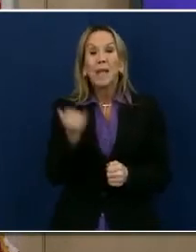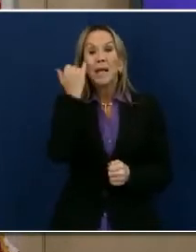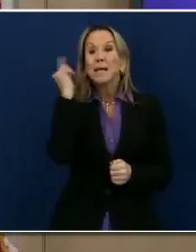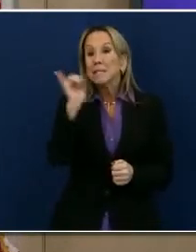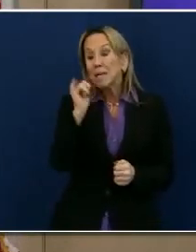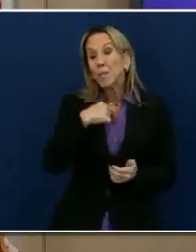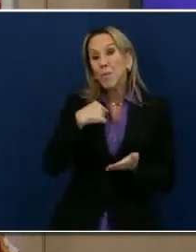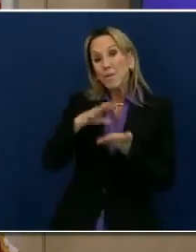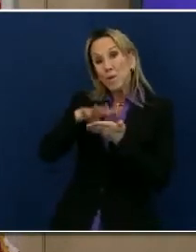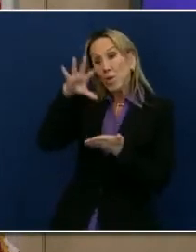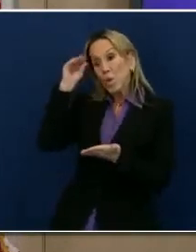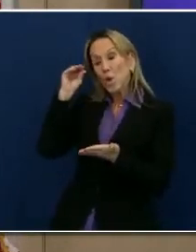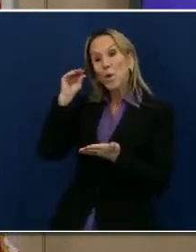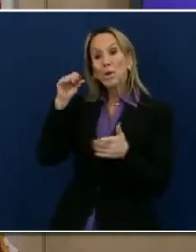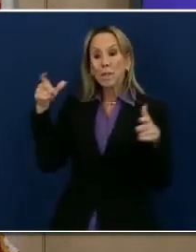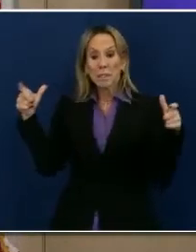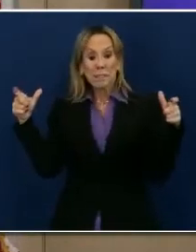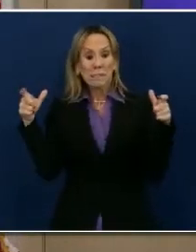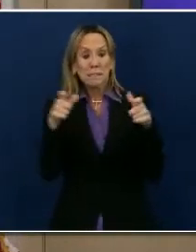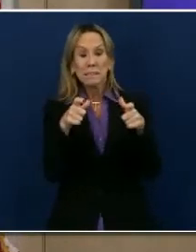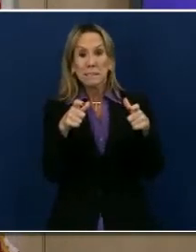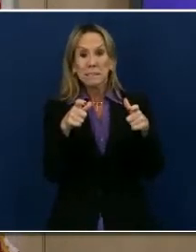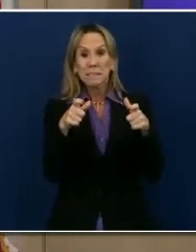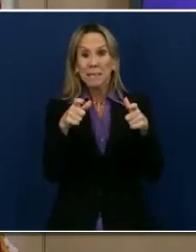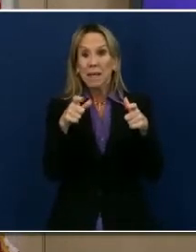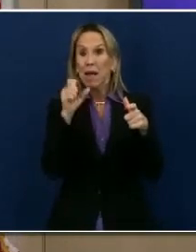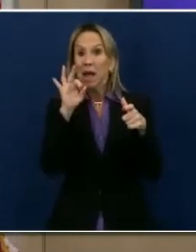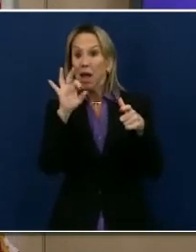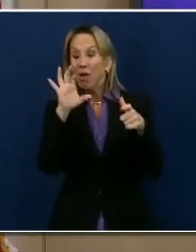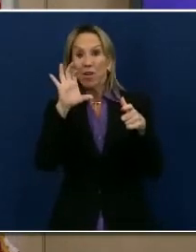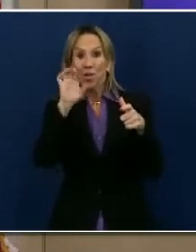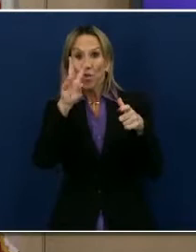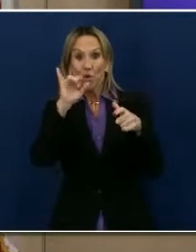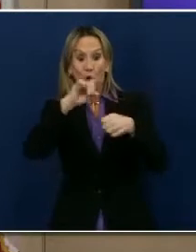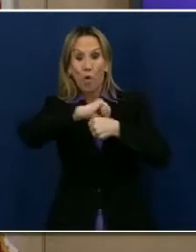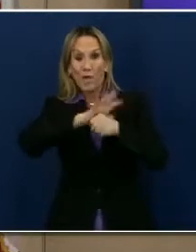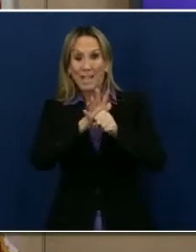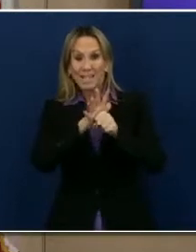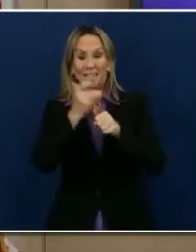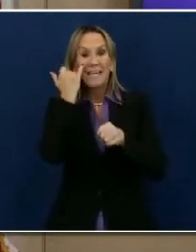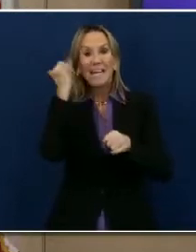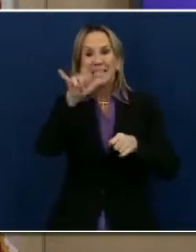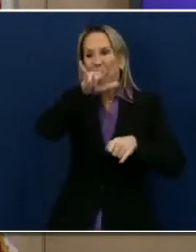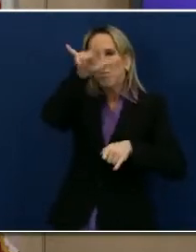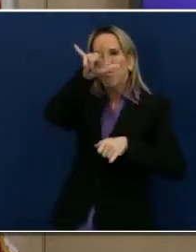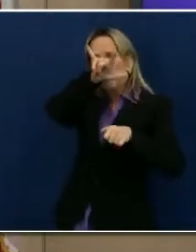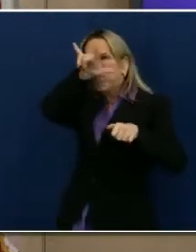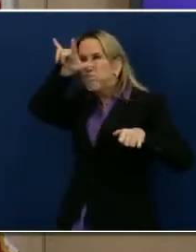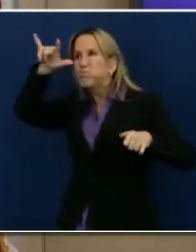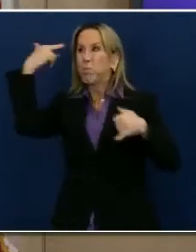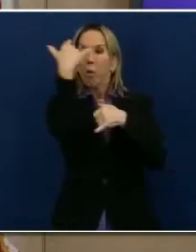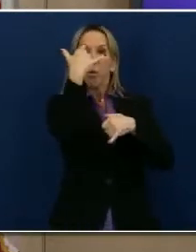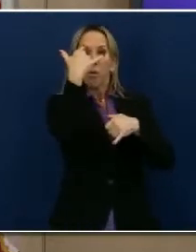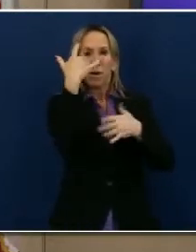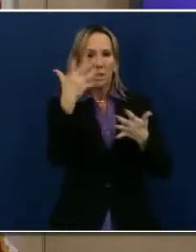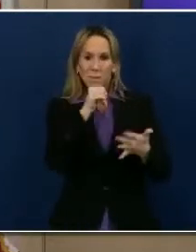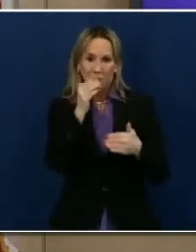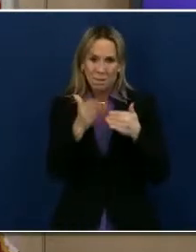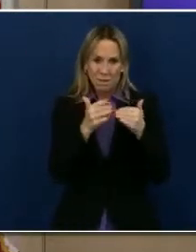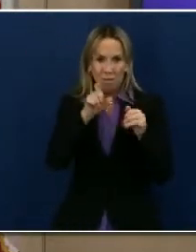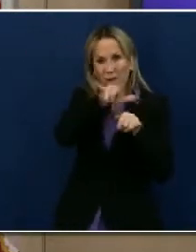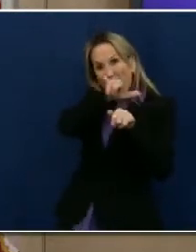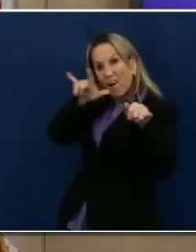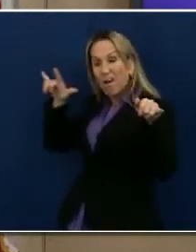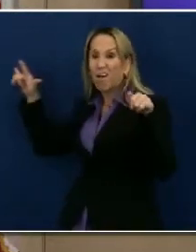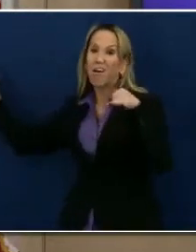slowing the spread of COVID is like turning an aircraft carrier. It's not a jet ski. It doesn't turn on a dime. We're not going to have the new